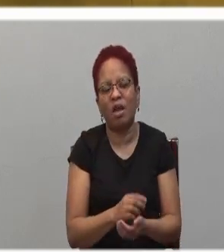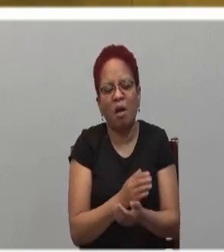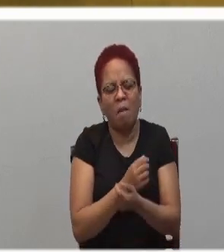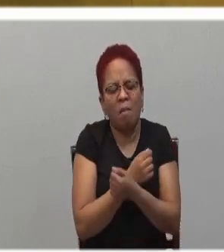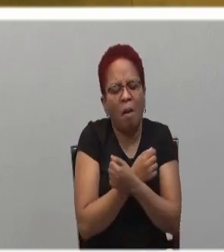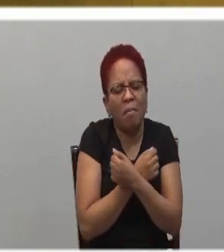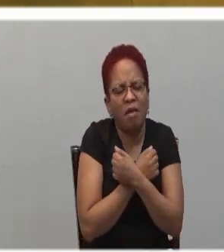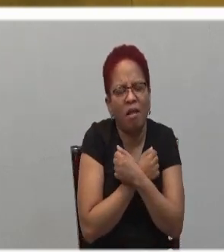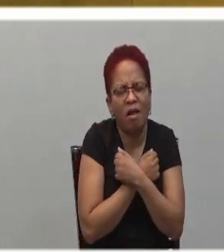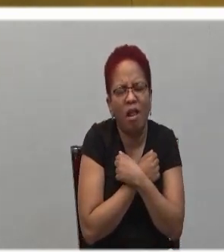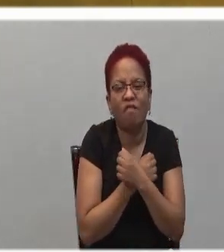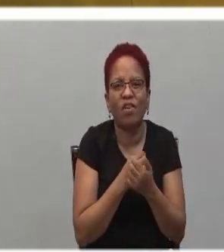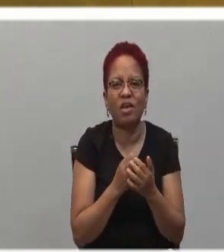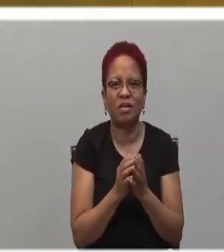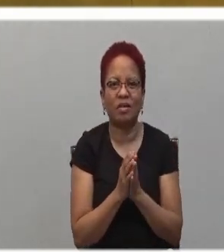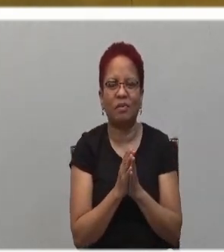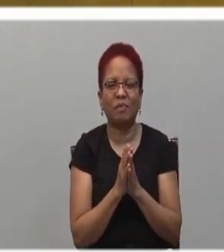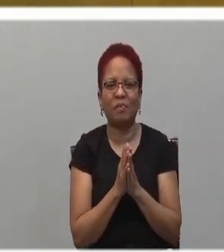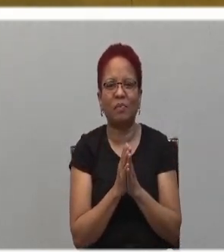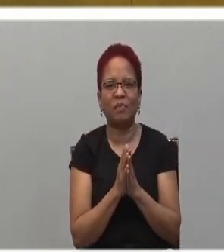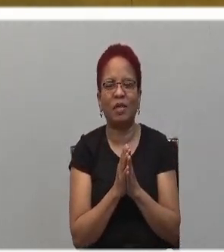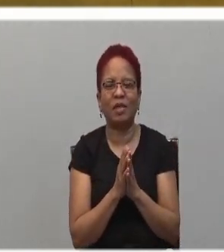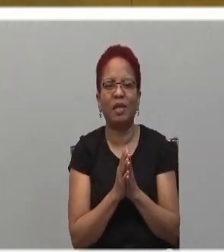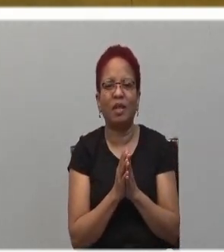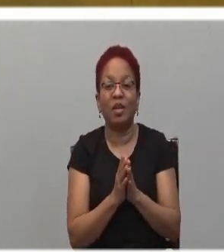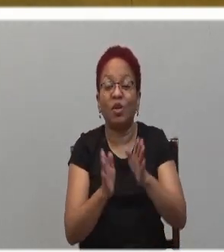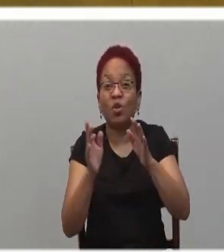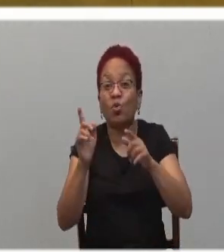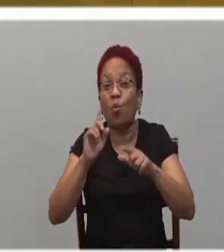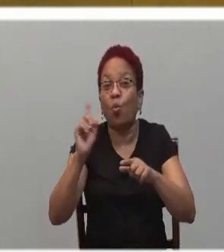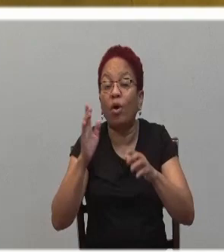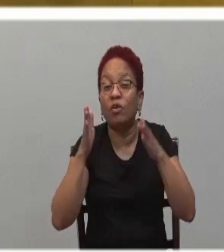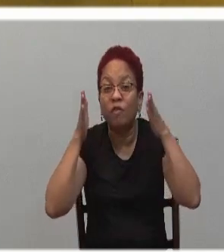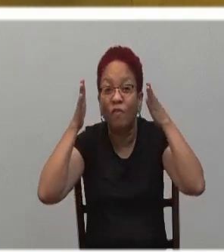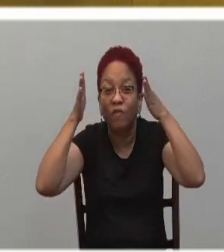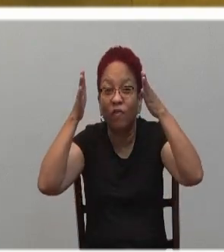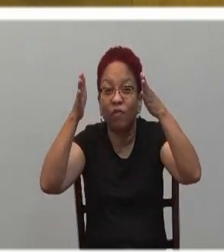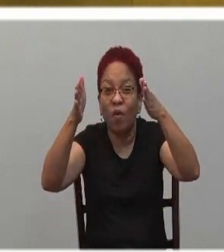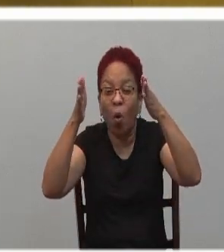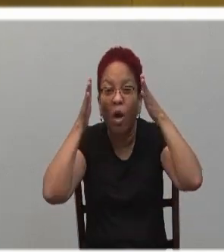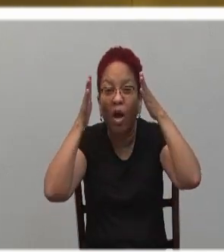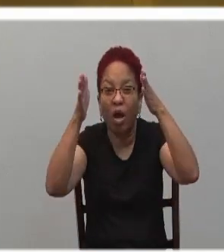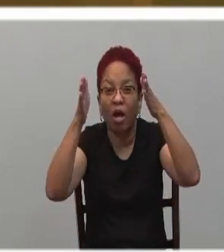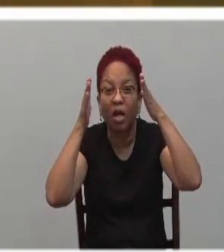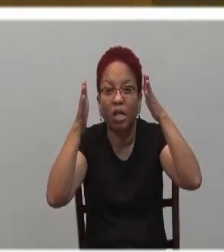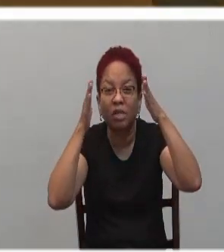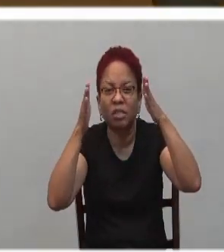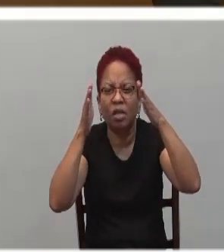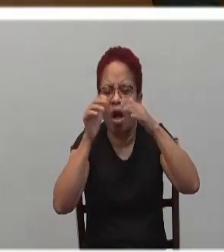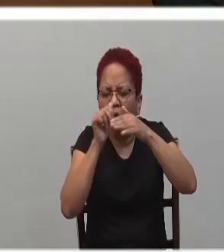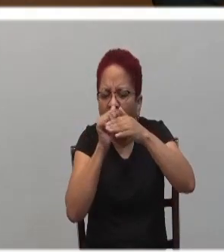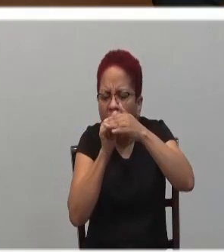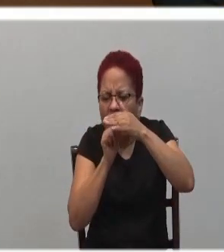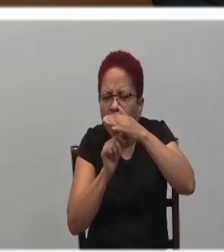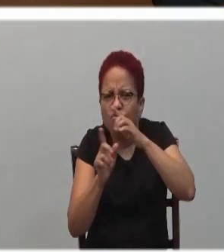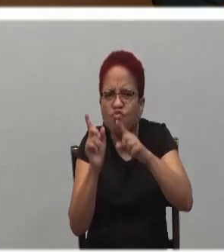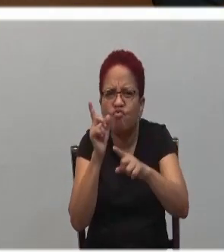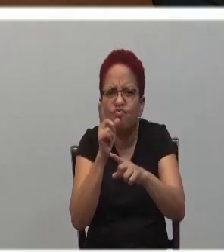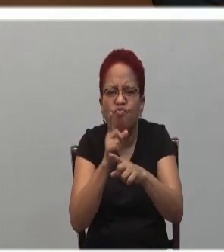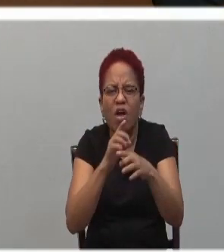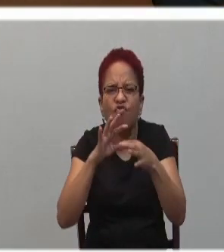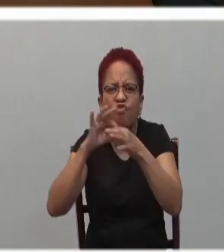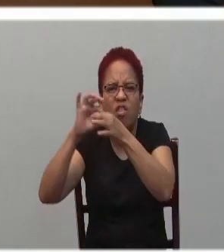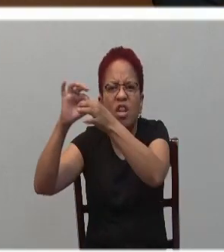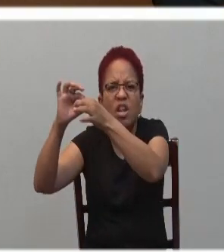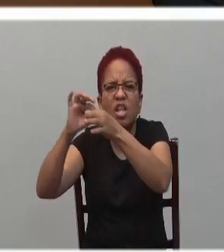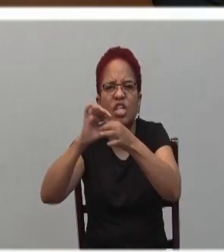mission is his laser focus on this humble and right relationship with the father.